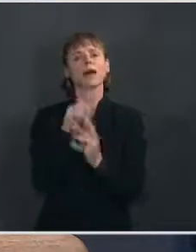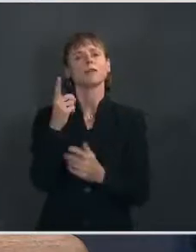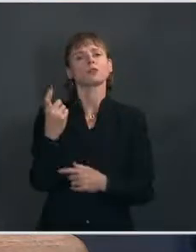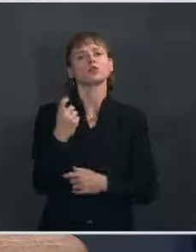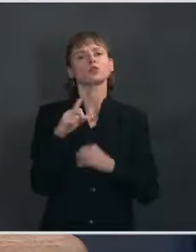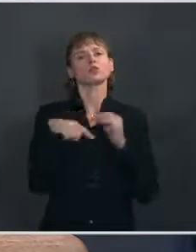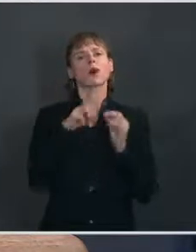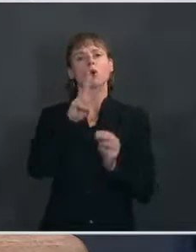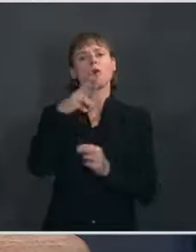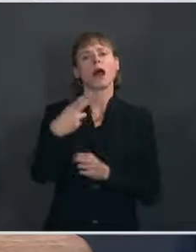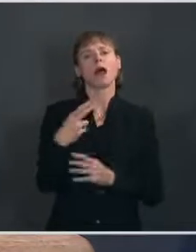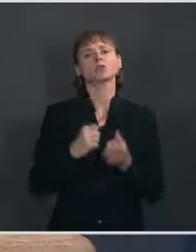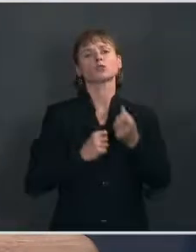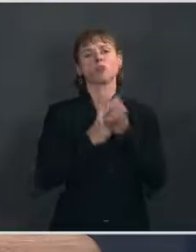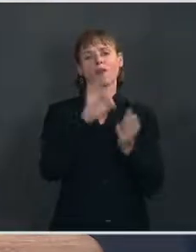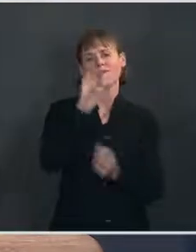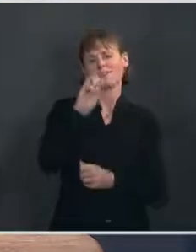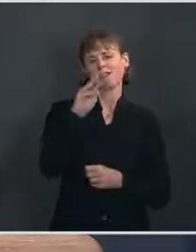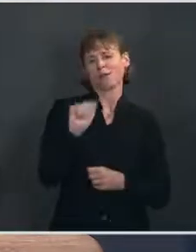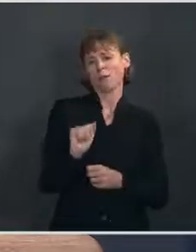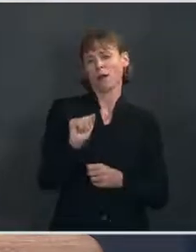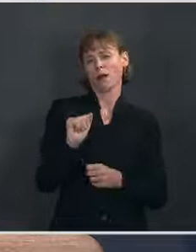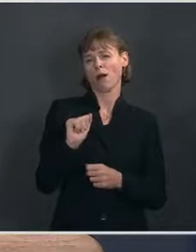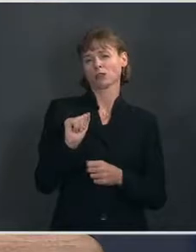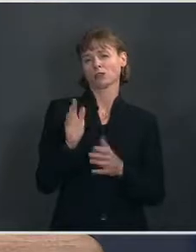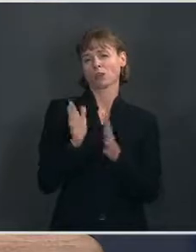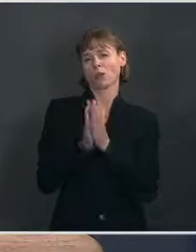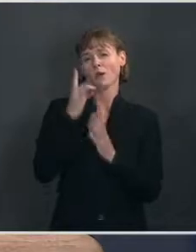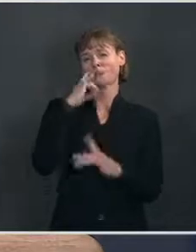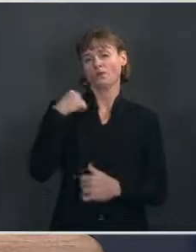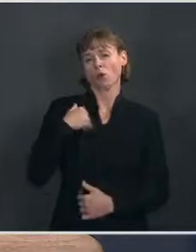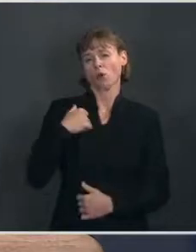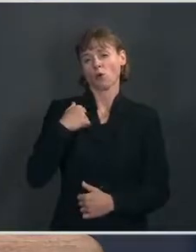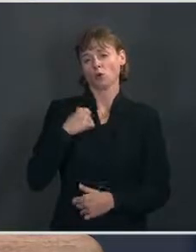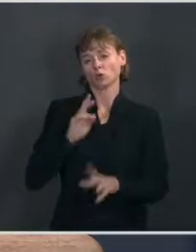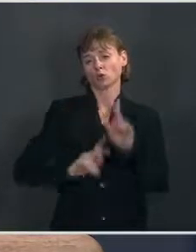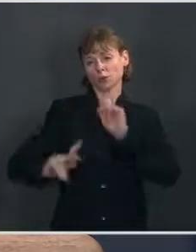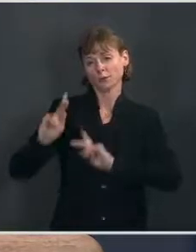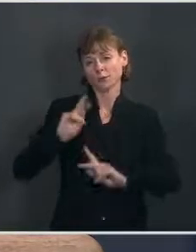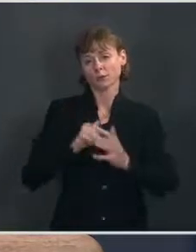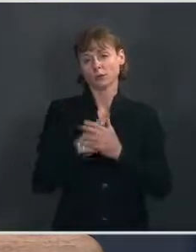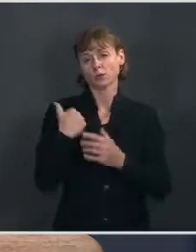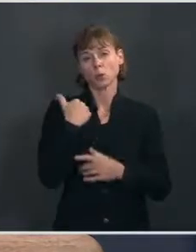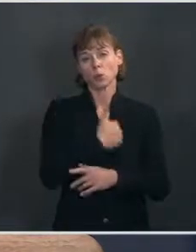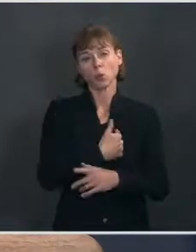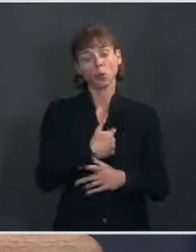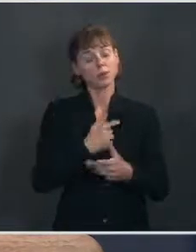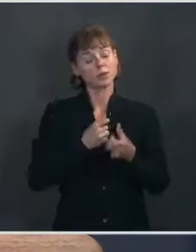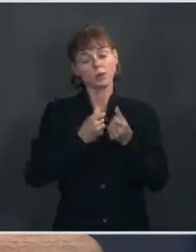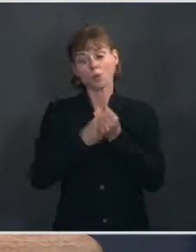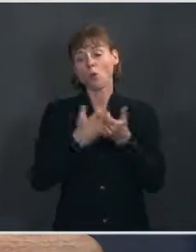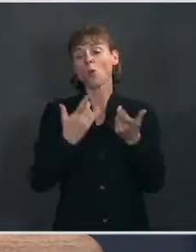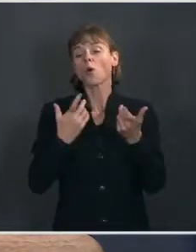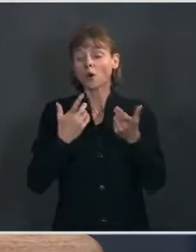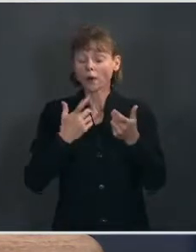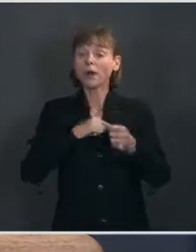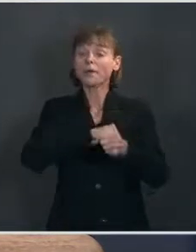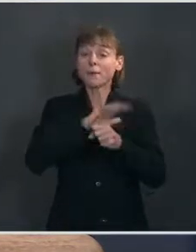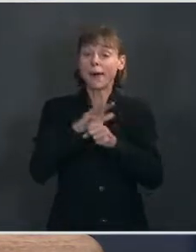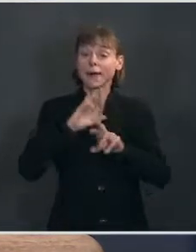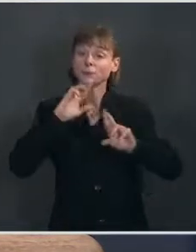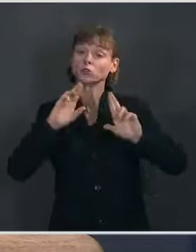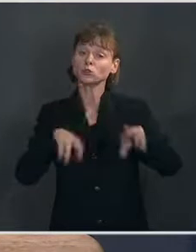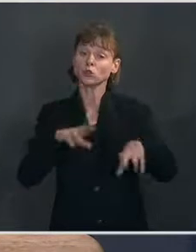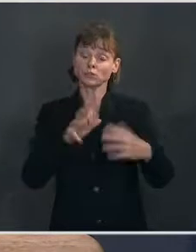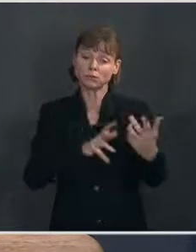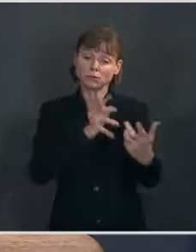White House's support for FEMA's request of troops. We, of course, support a whole of government pandemic response that is catering to the unique issues